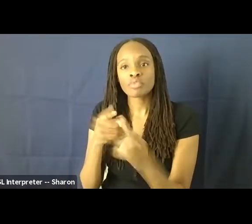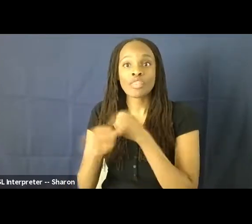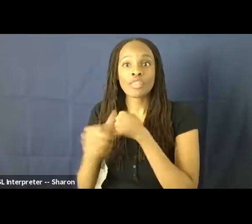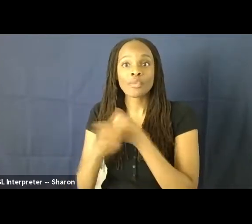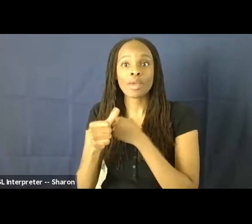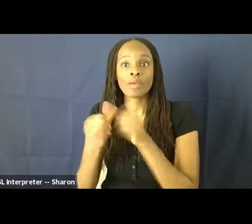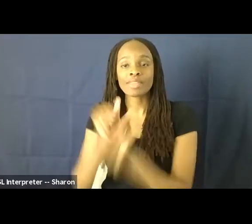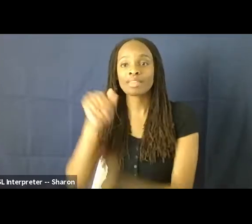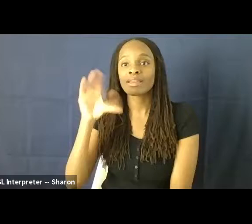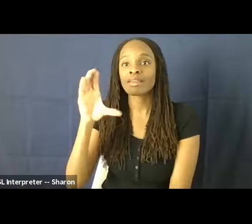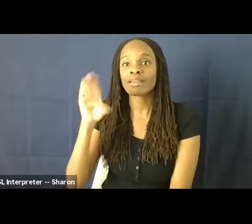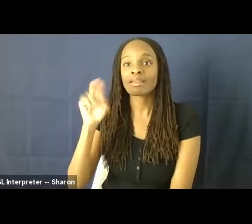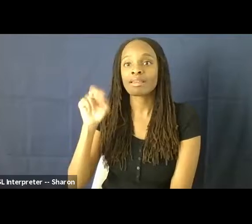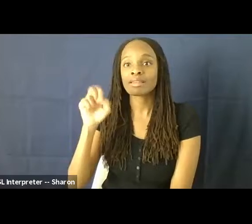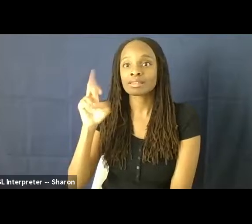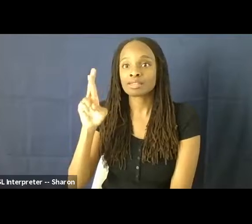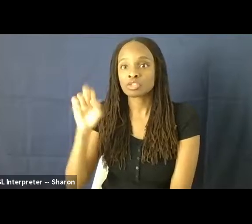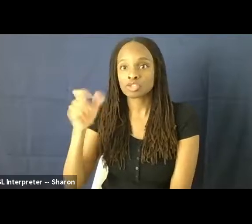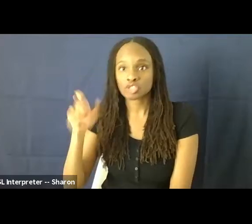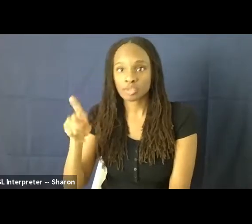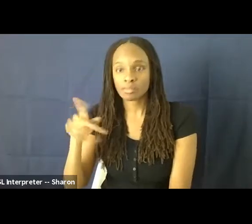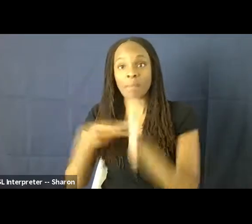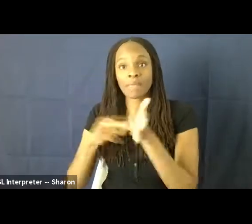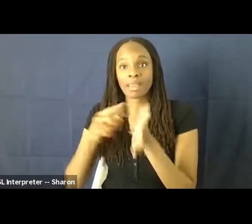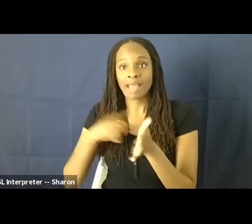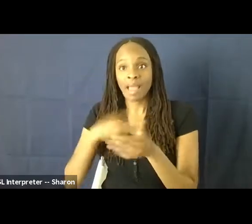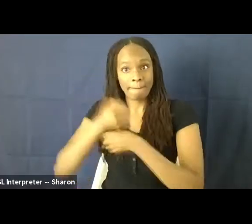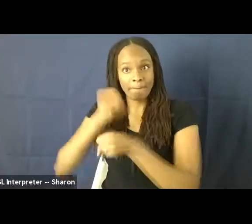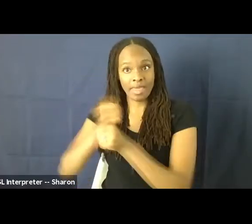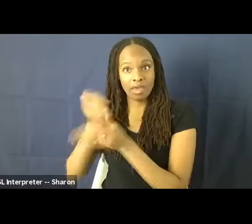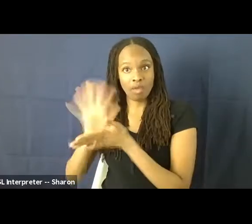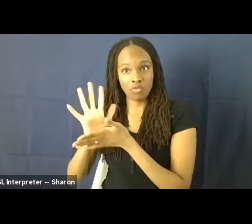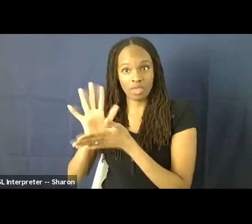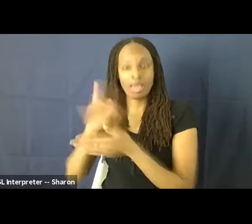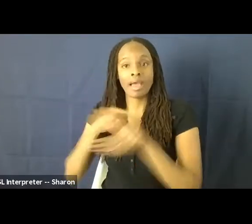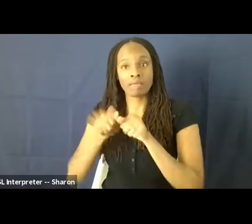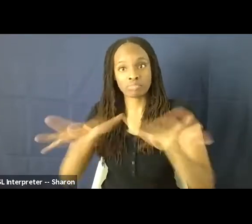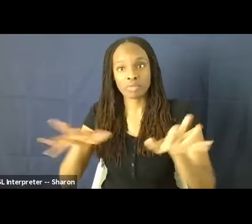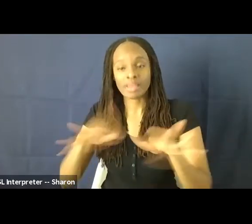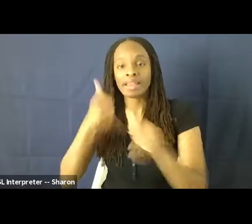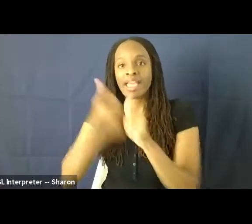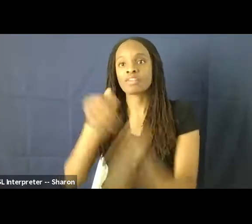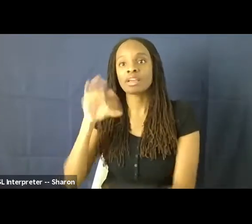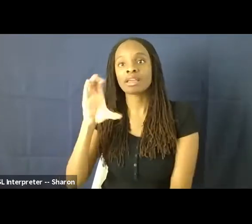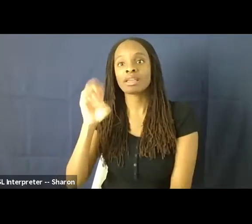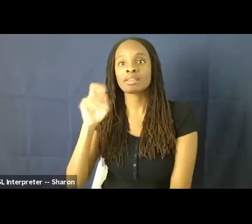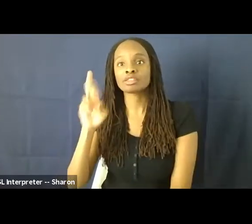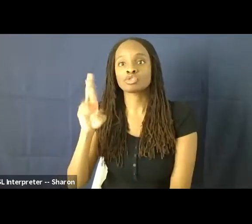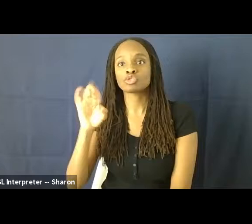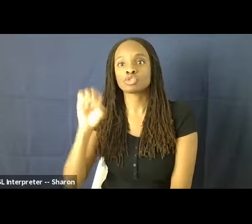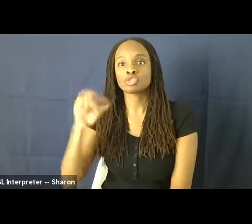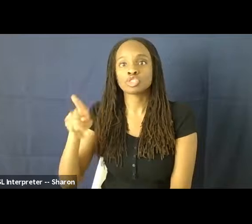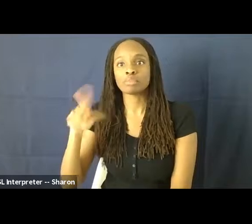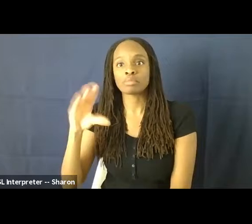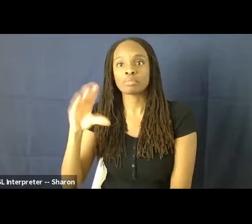what would happen is I'd make a movie and I'd put it out. And every single censorship board would write back